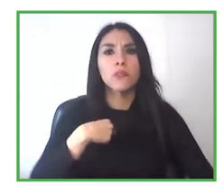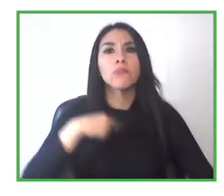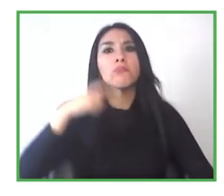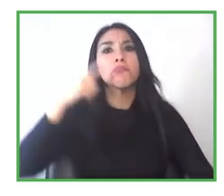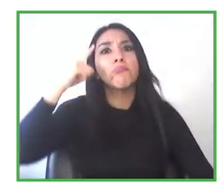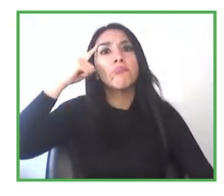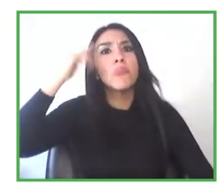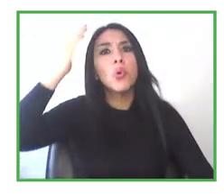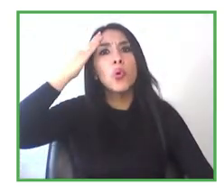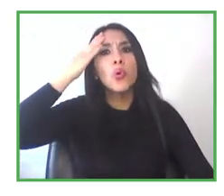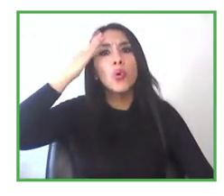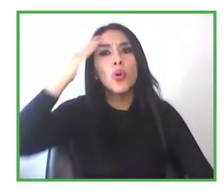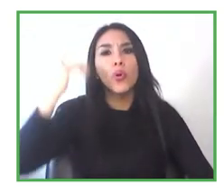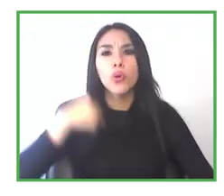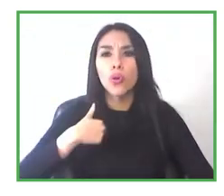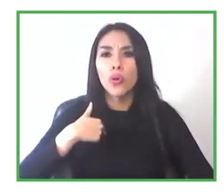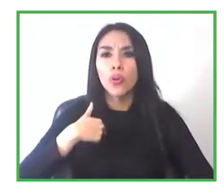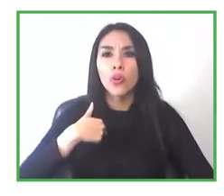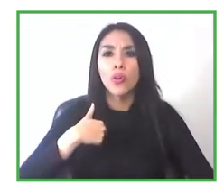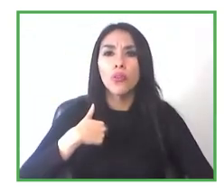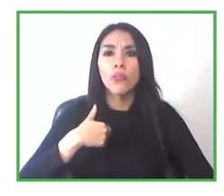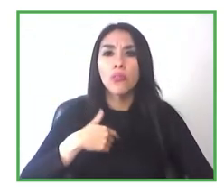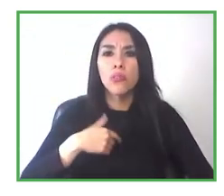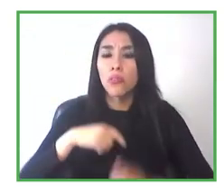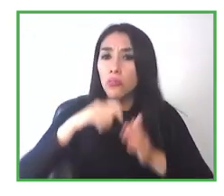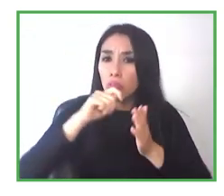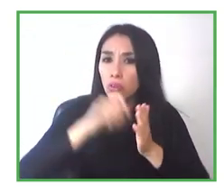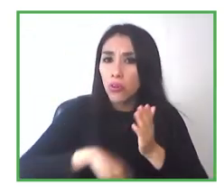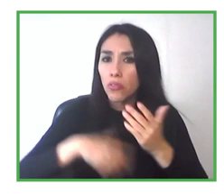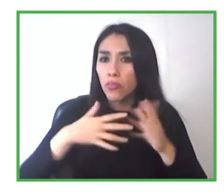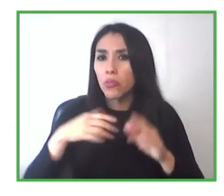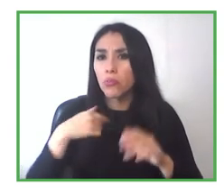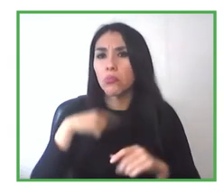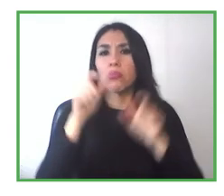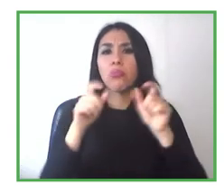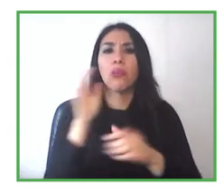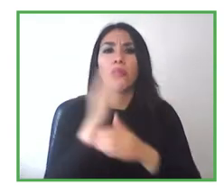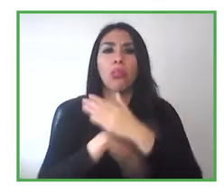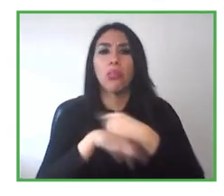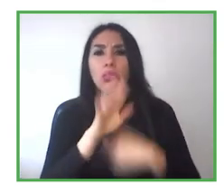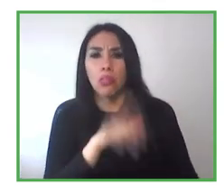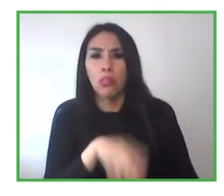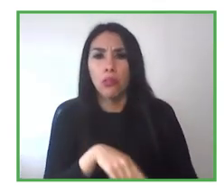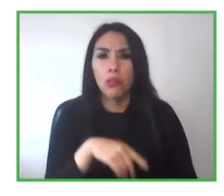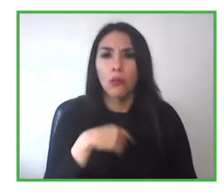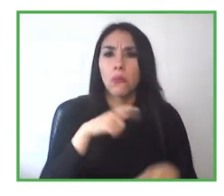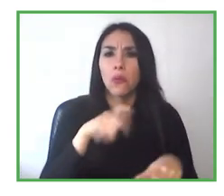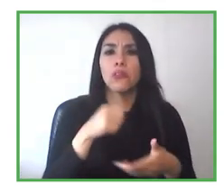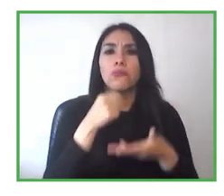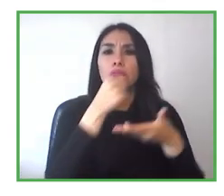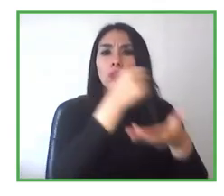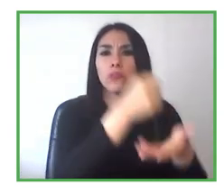I could deliver annual resources to some sort of foundation, maybe, destined to